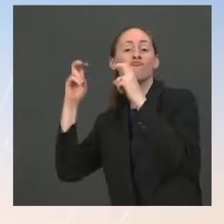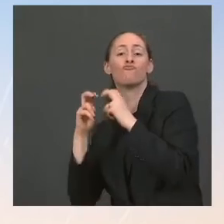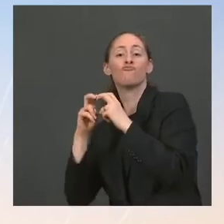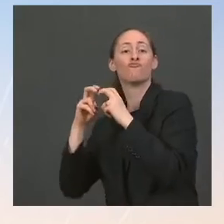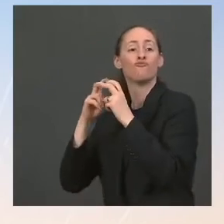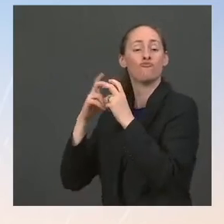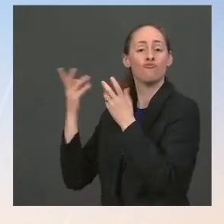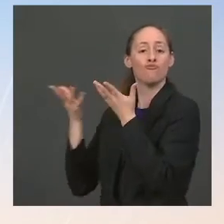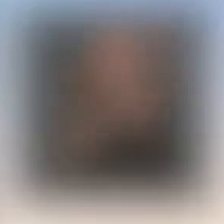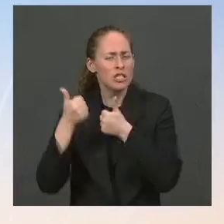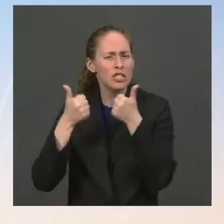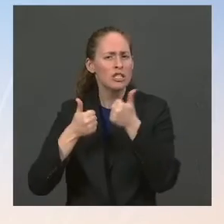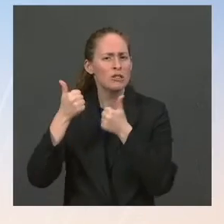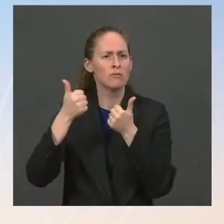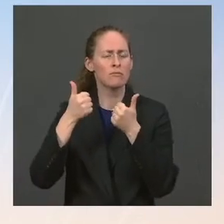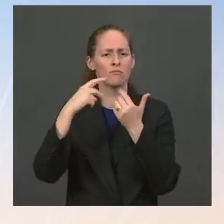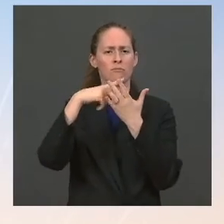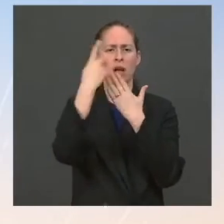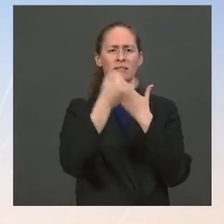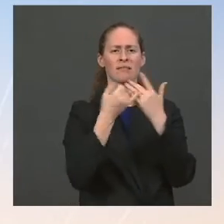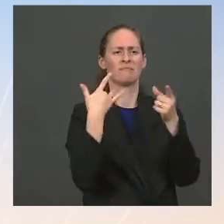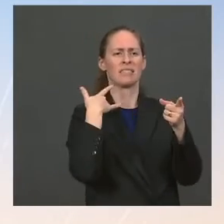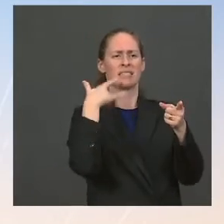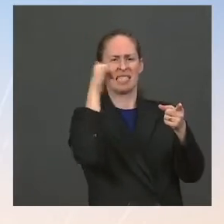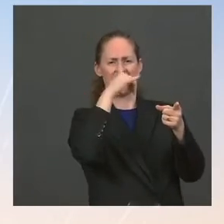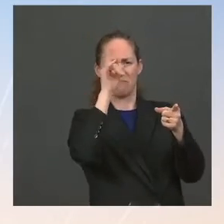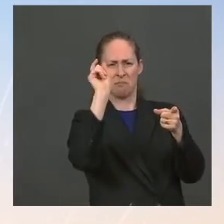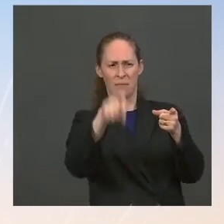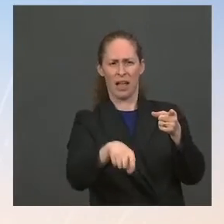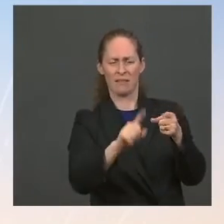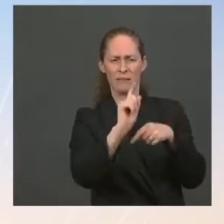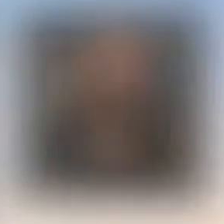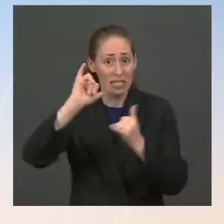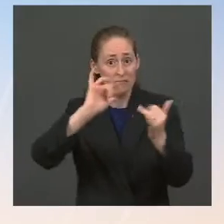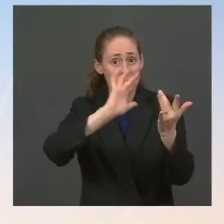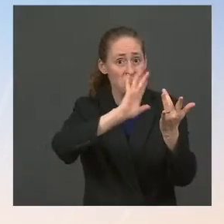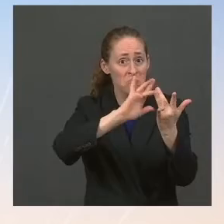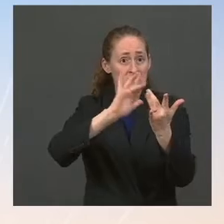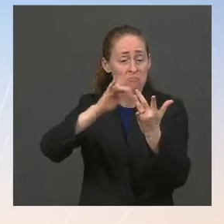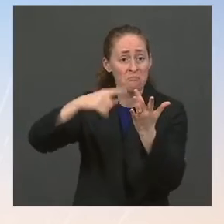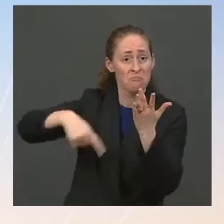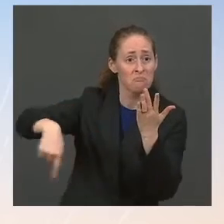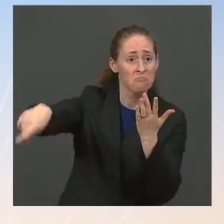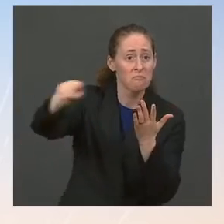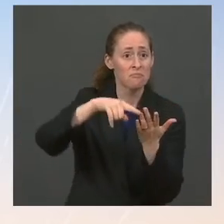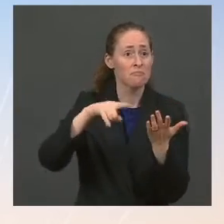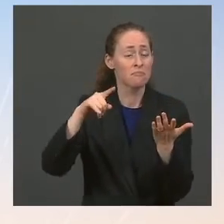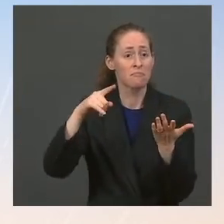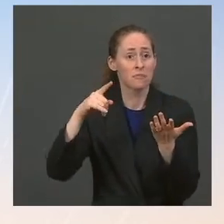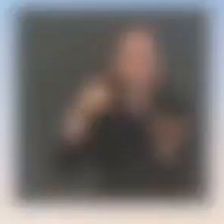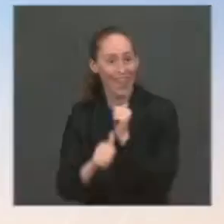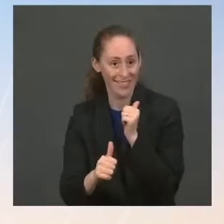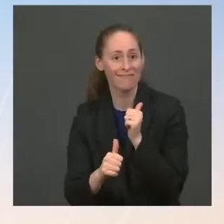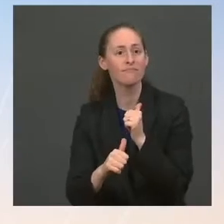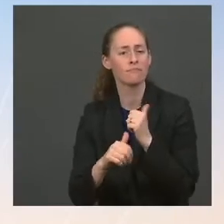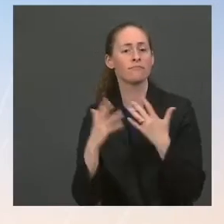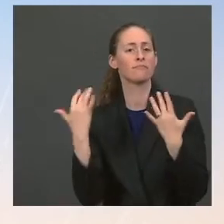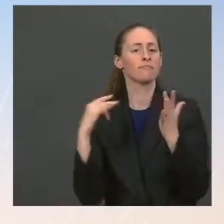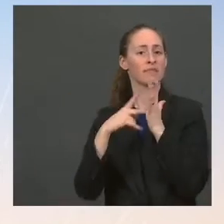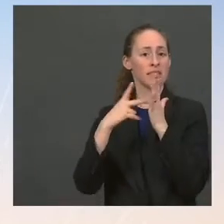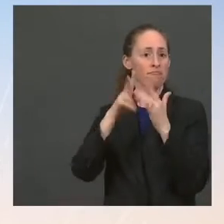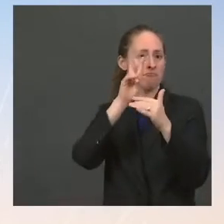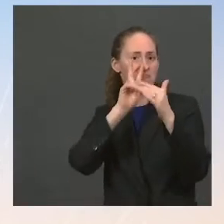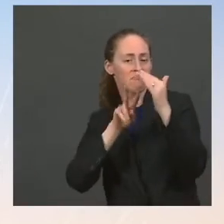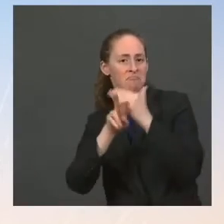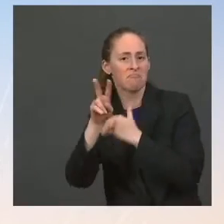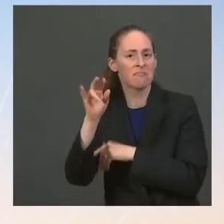I don't have anything to to preview. So I don't have the specifics for you right now. Yeah, so I don't have anything to read out for you today. Yeah,